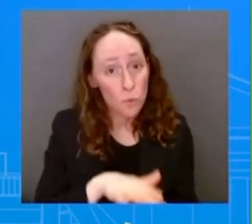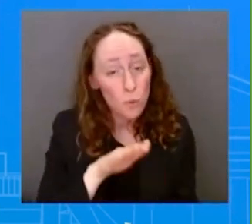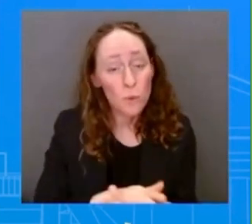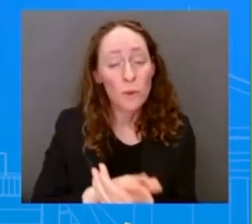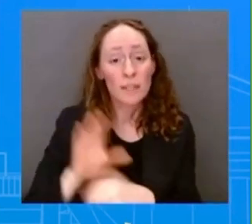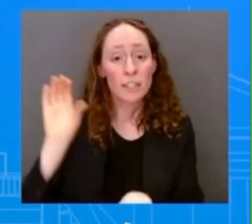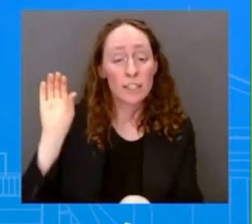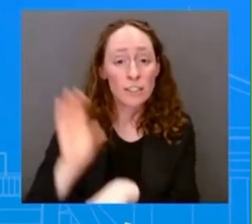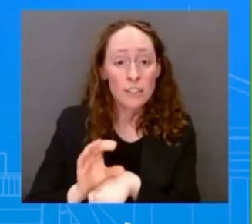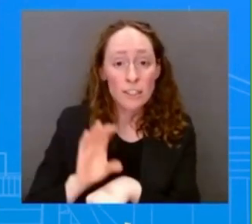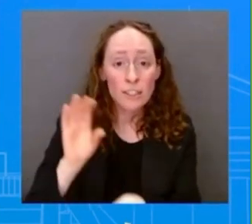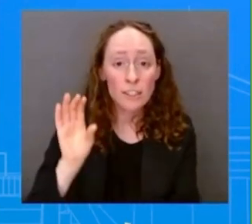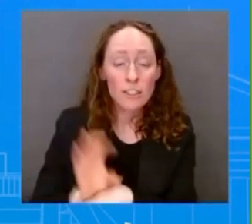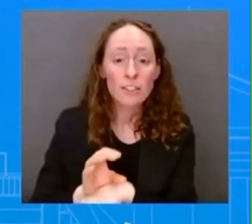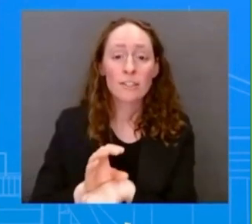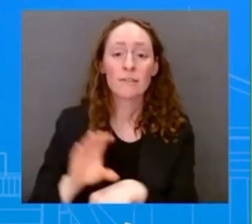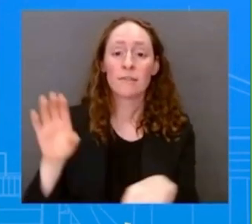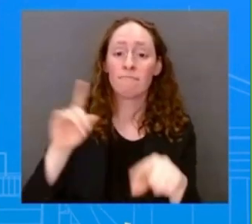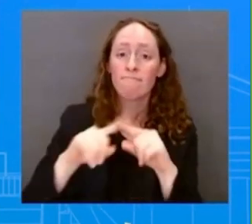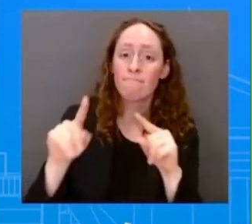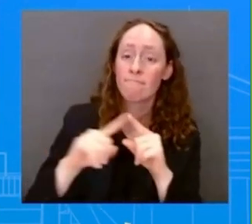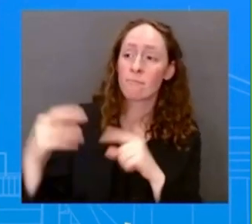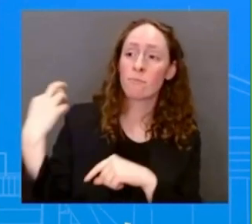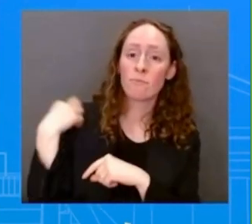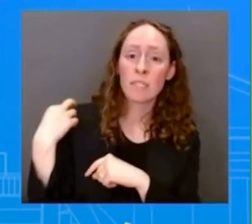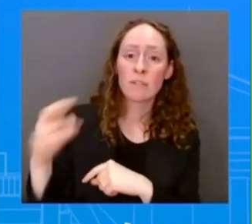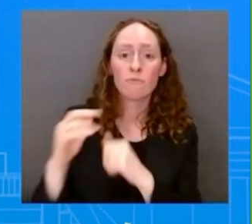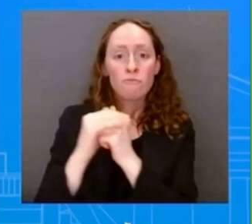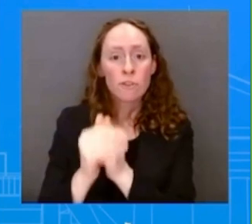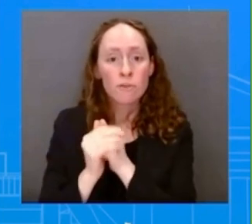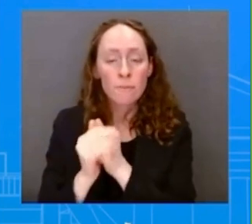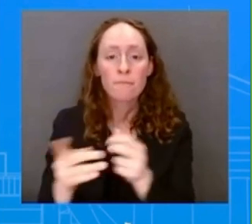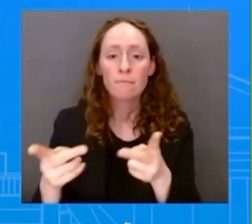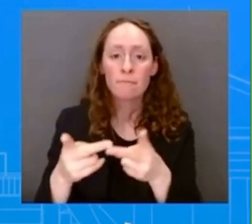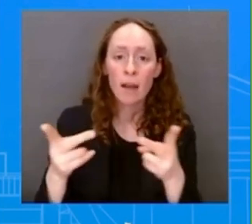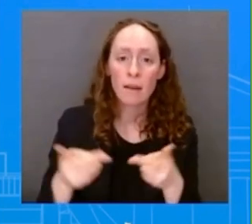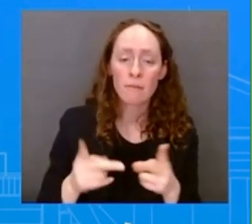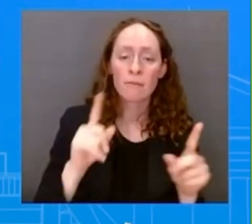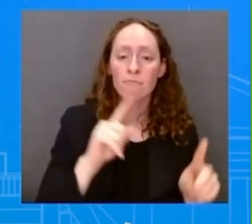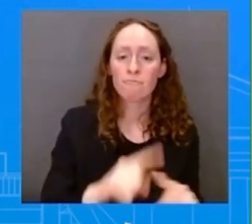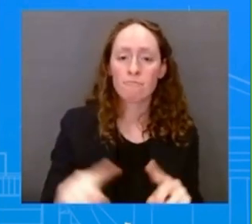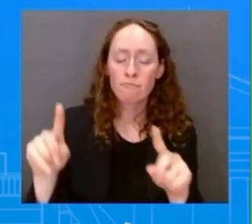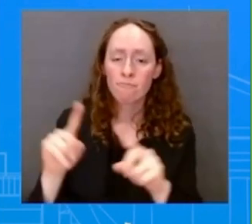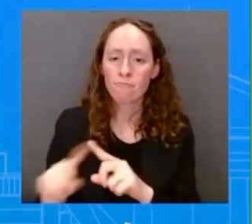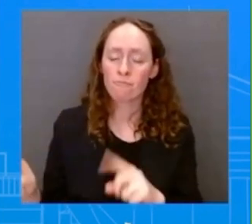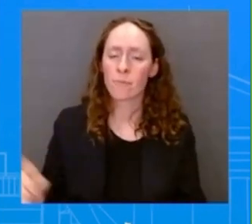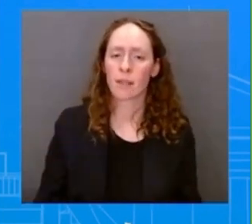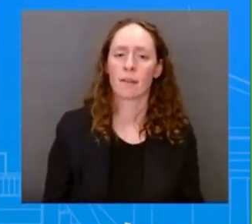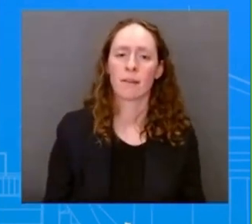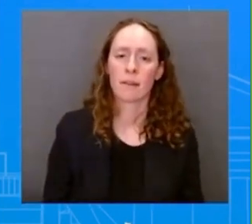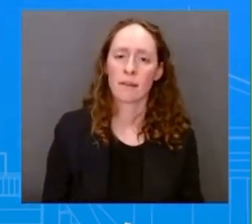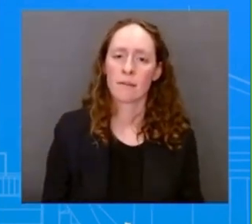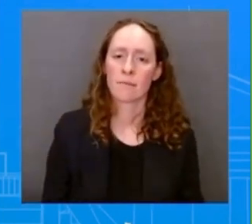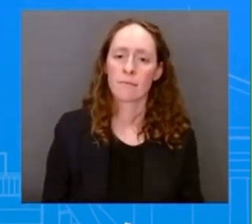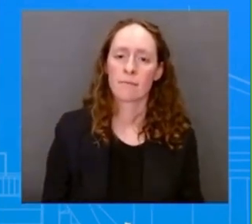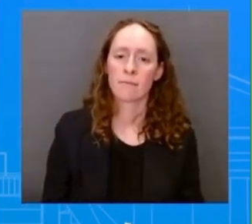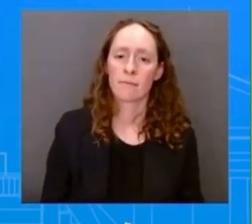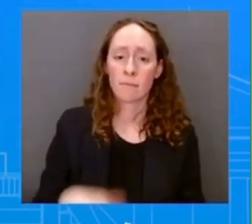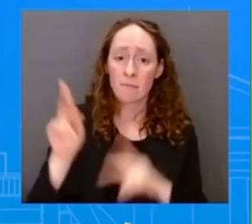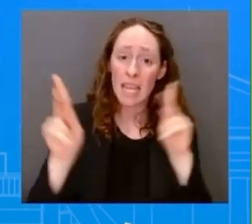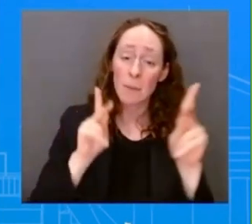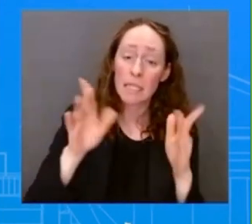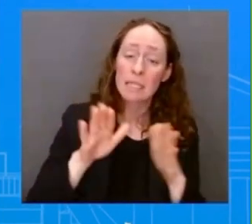deadly places for many Americans who have lost their lives just this, just this past year. So I asked Republicans,